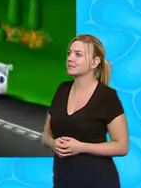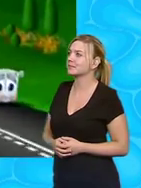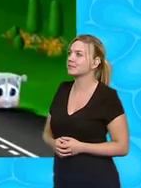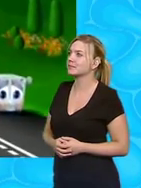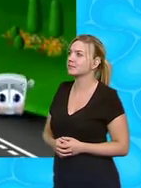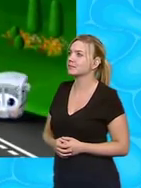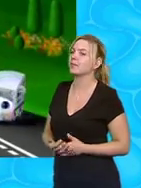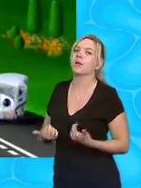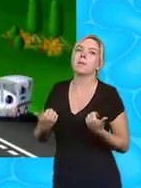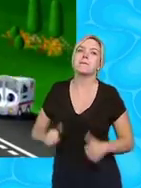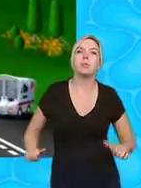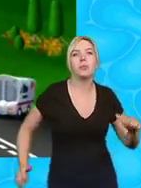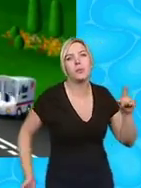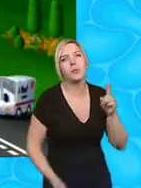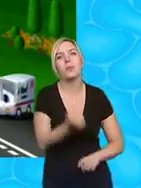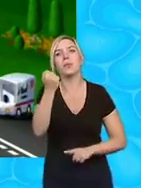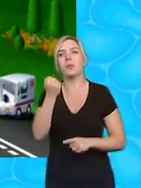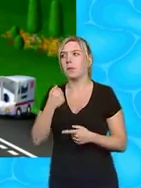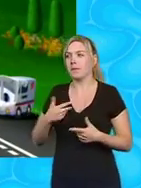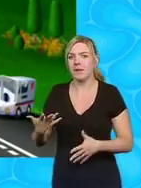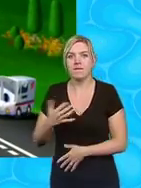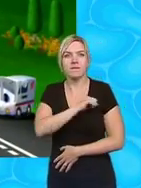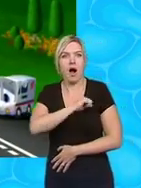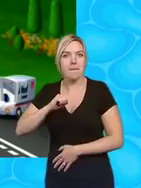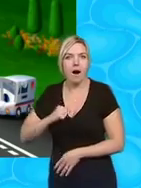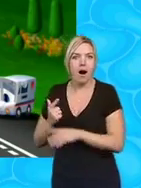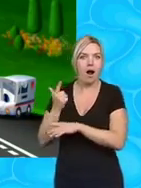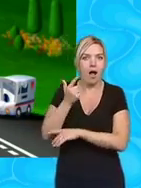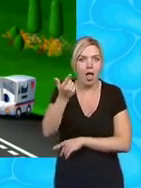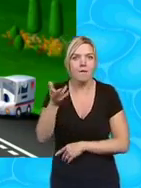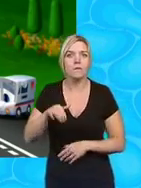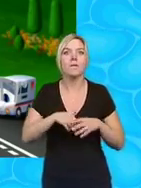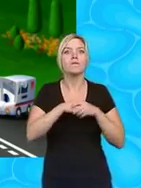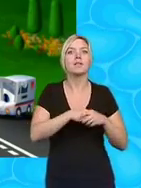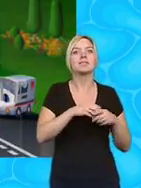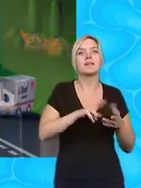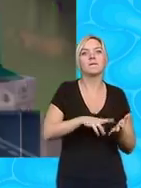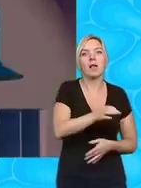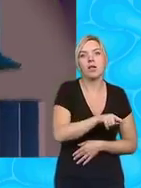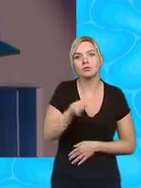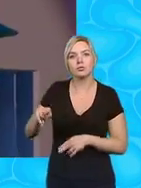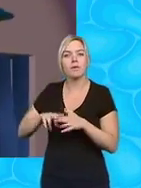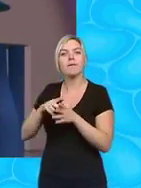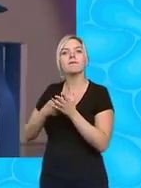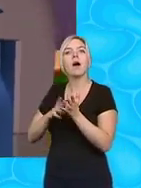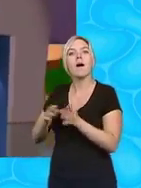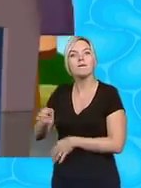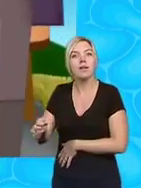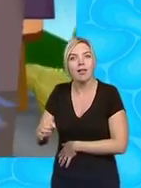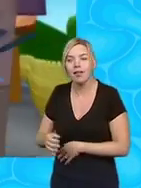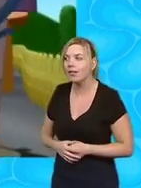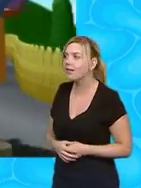we did it we went the whole five miles from Friendlyville to Farville ha